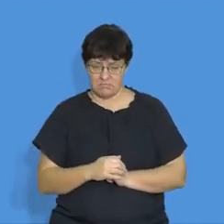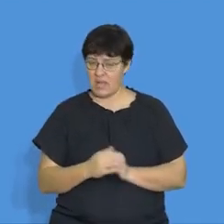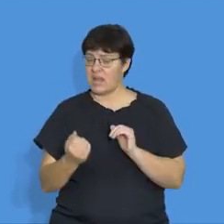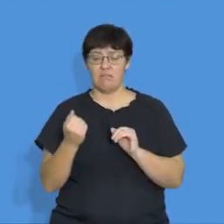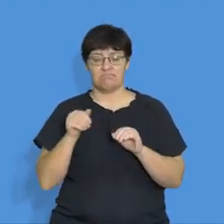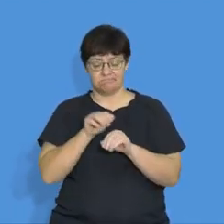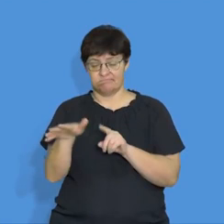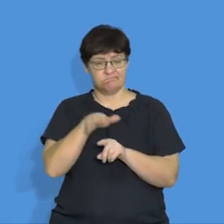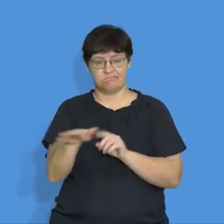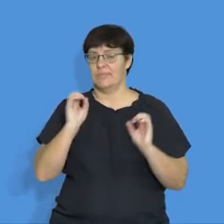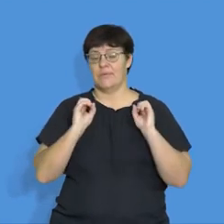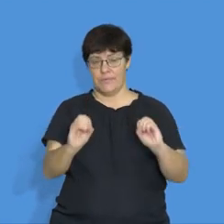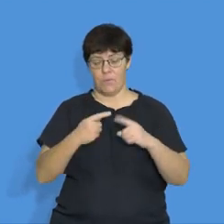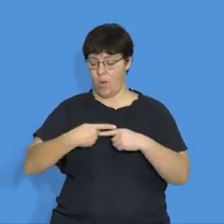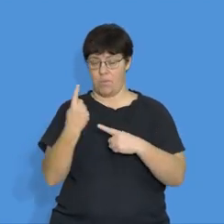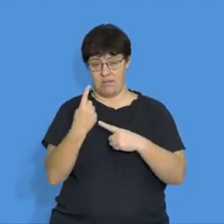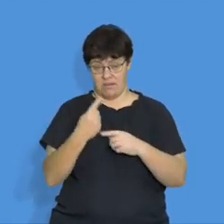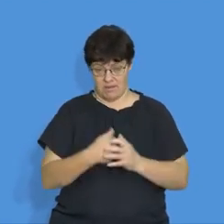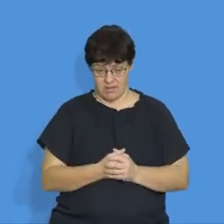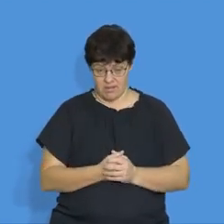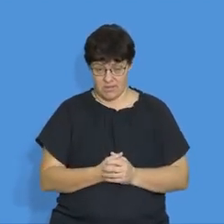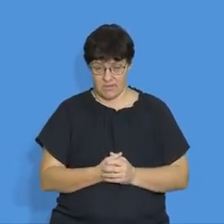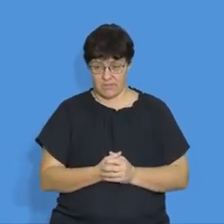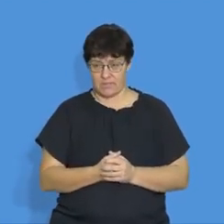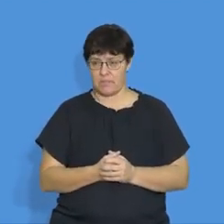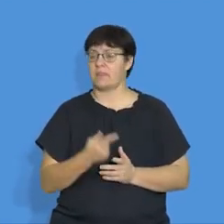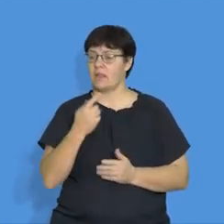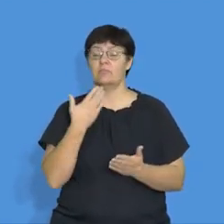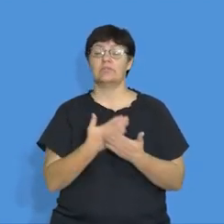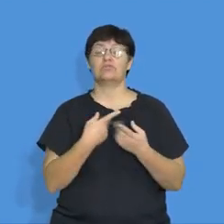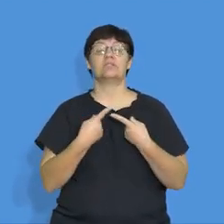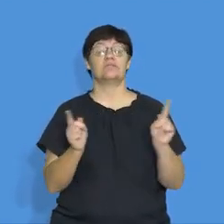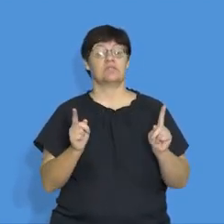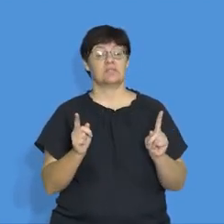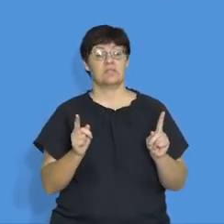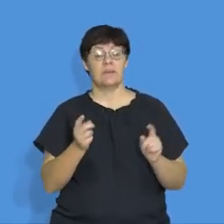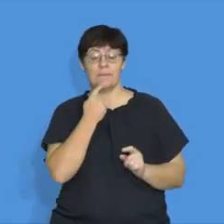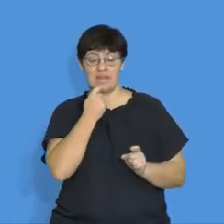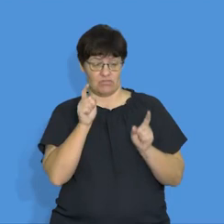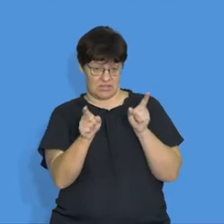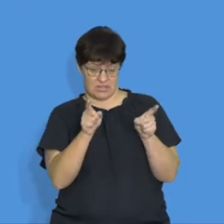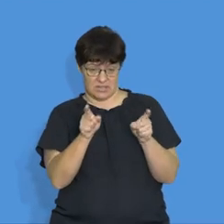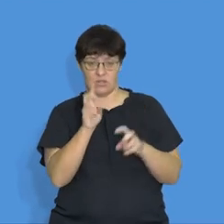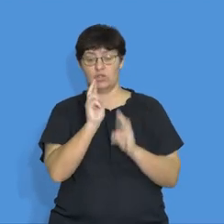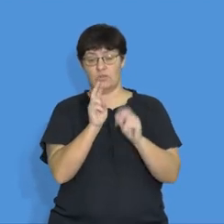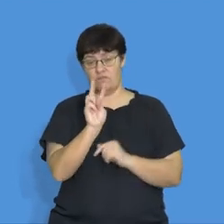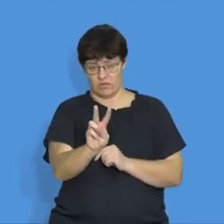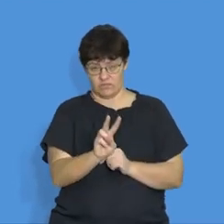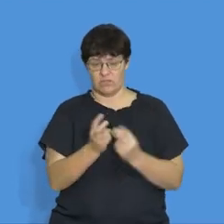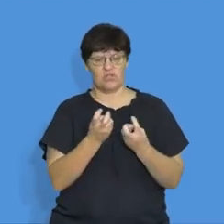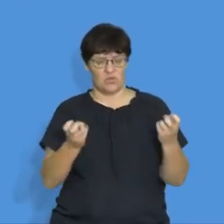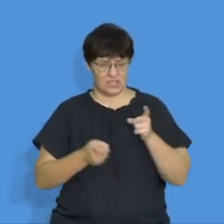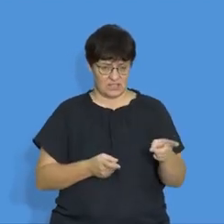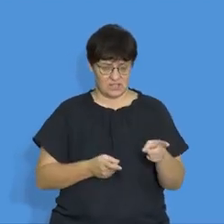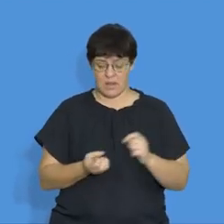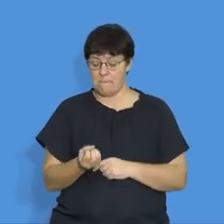the circuit. We want to appreciate that. And then we're also saying that the potential difference across the battery is 12 volts, which is the source, and the